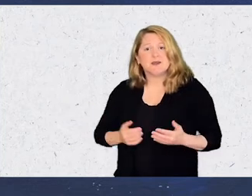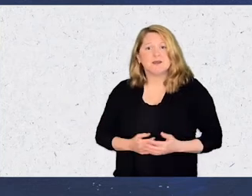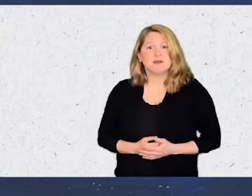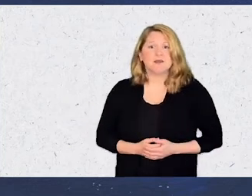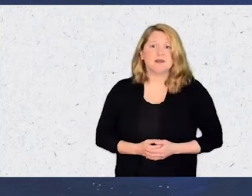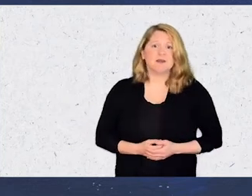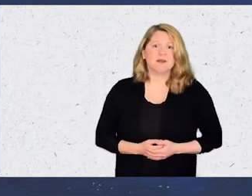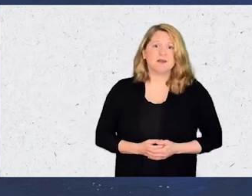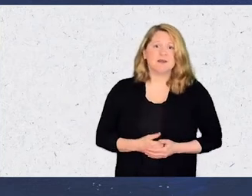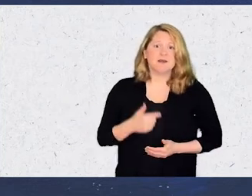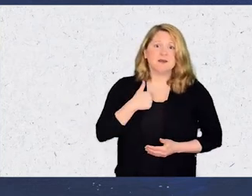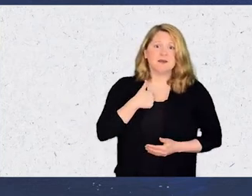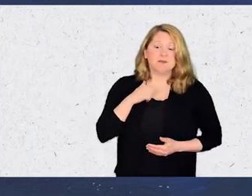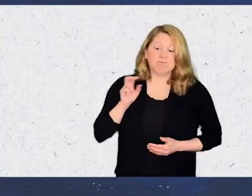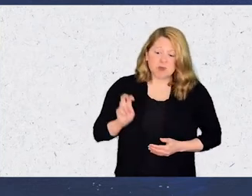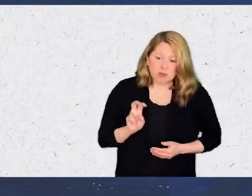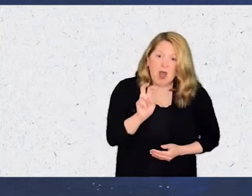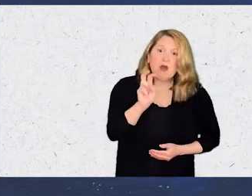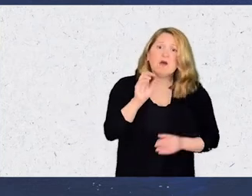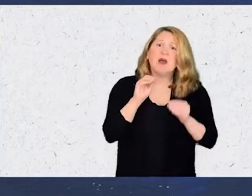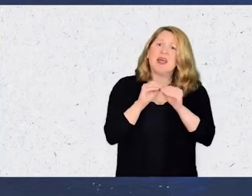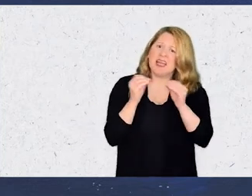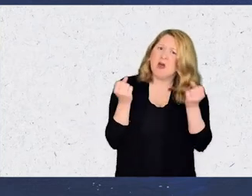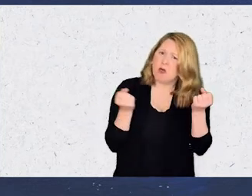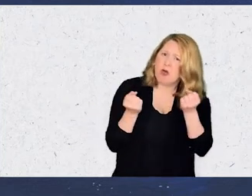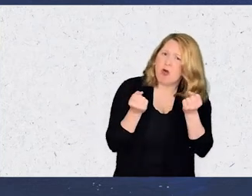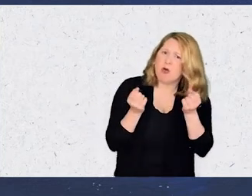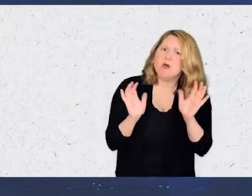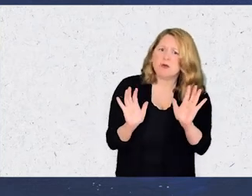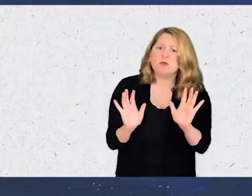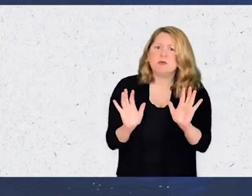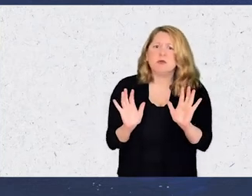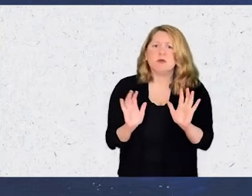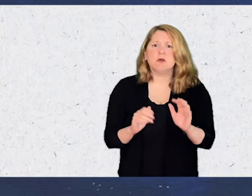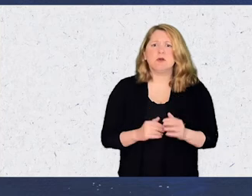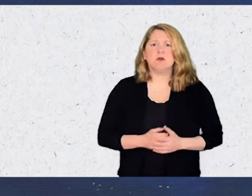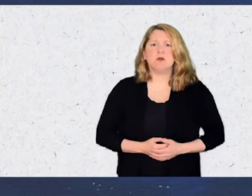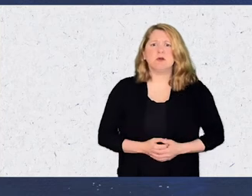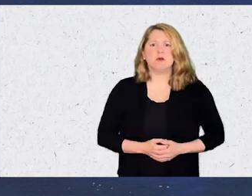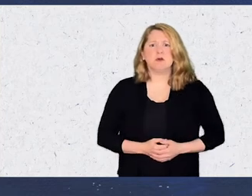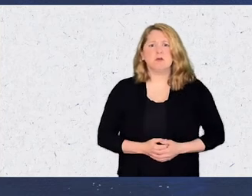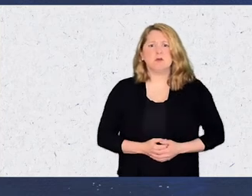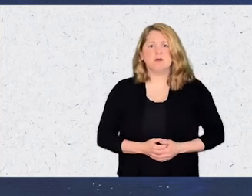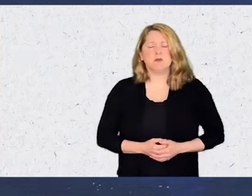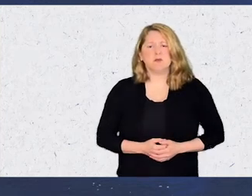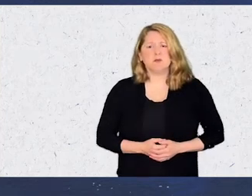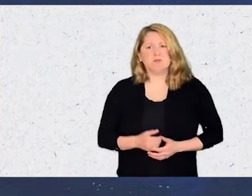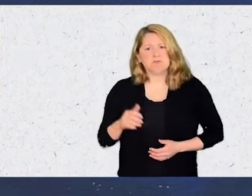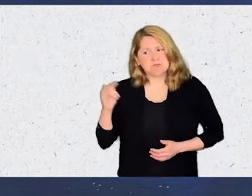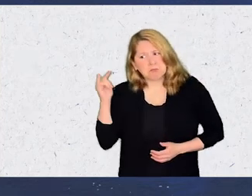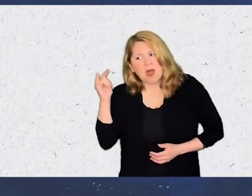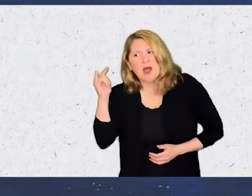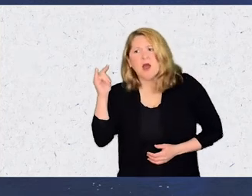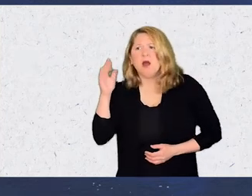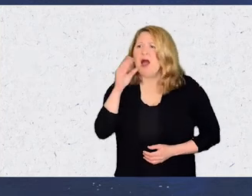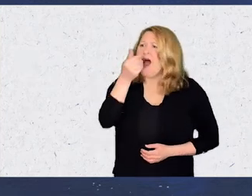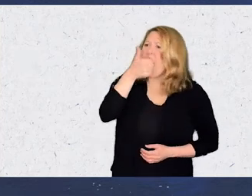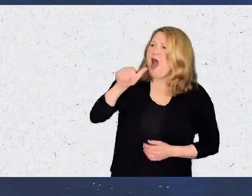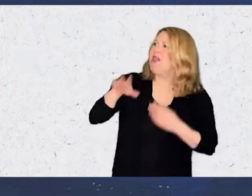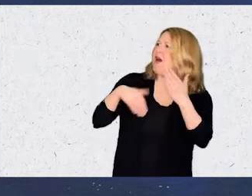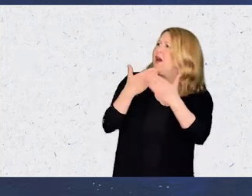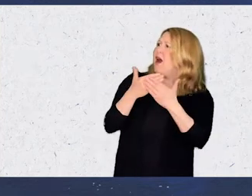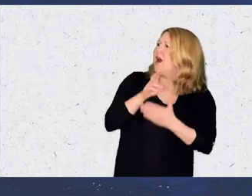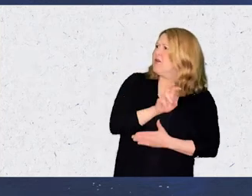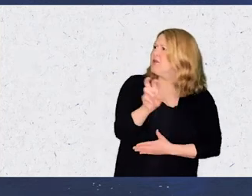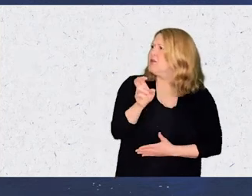I have to travel in cars, planes, other travel,